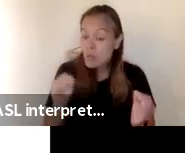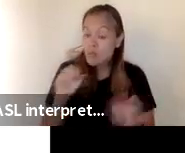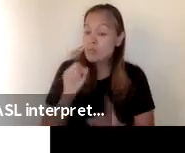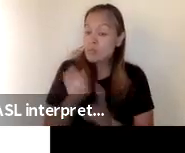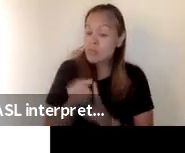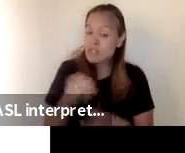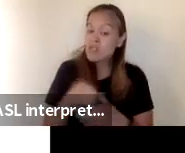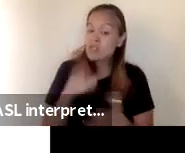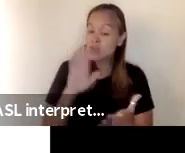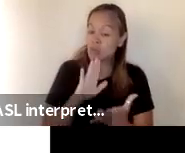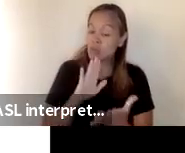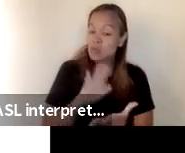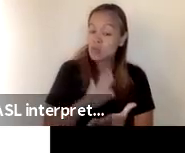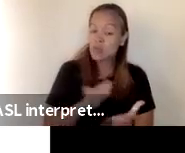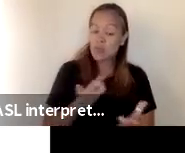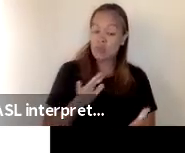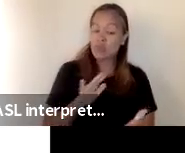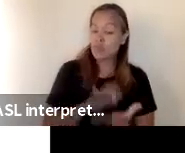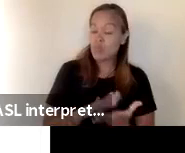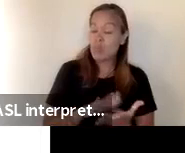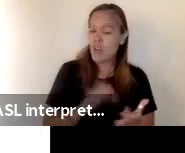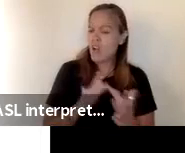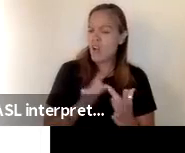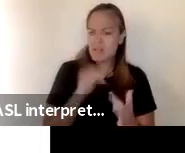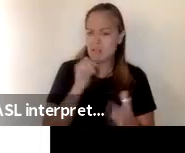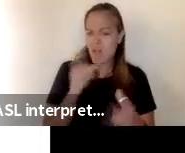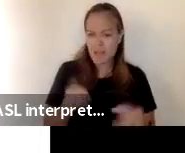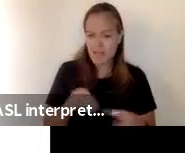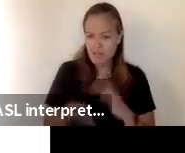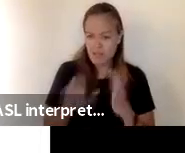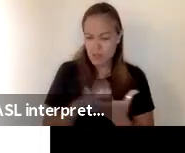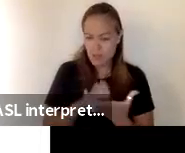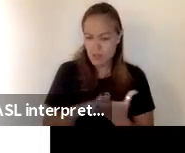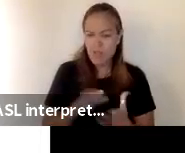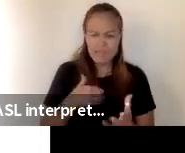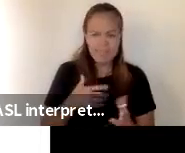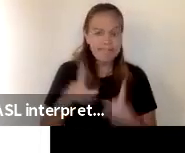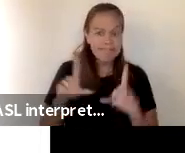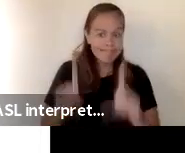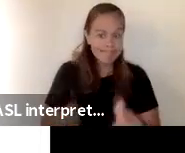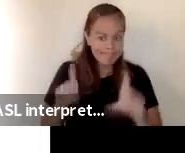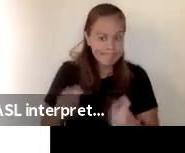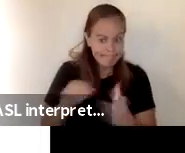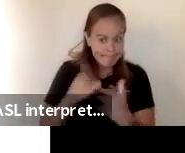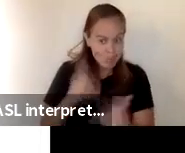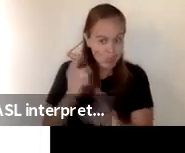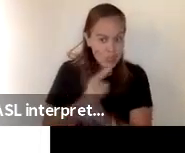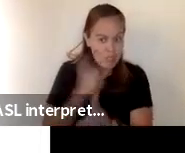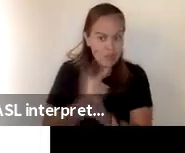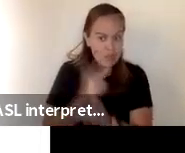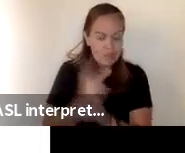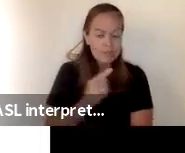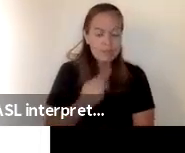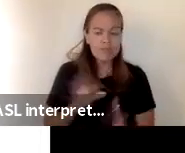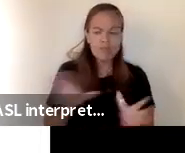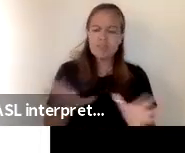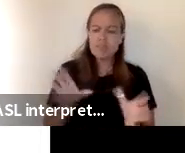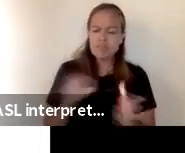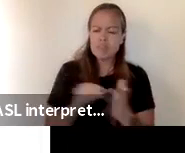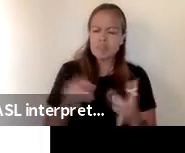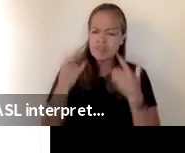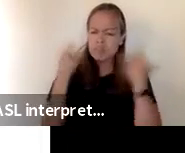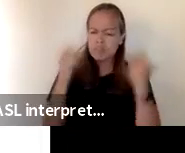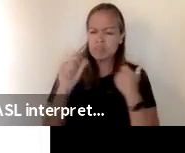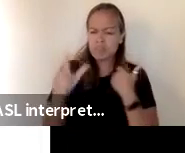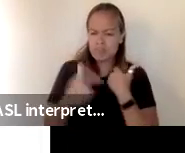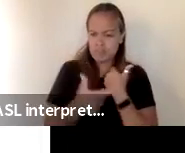contact did not occur in school so get your student tested regularly and we encourage students to wear a mask at